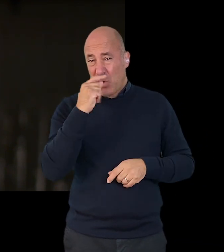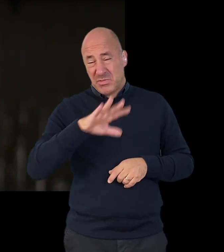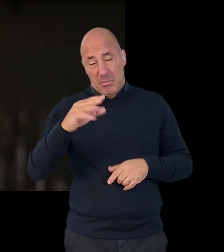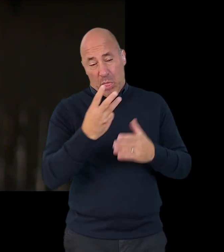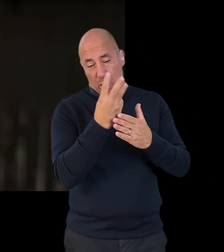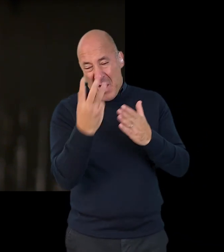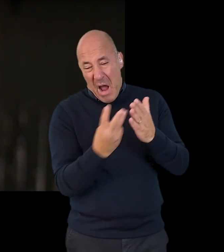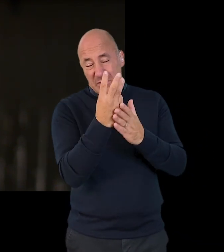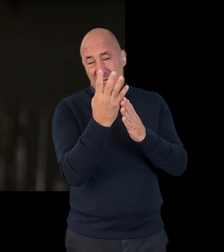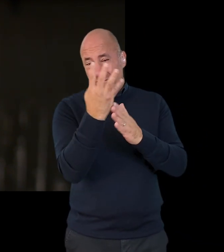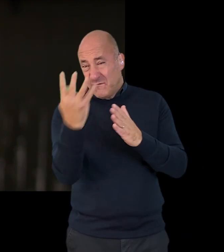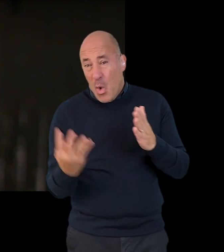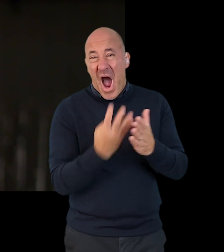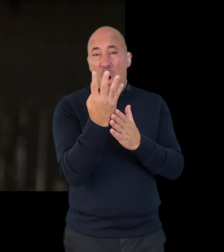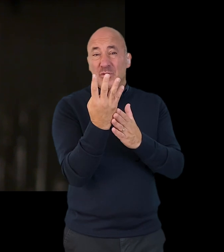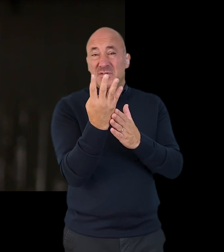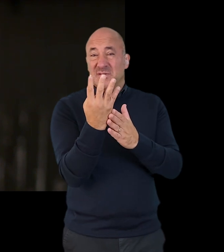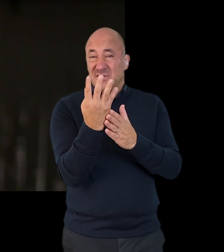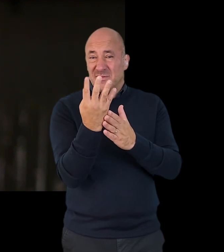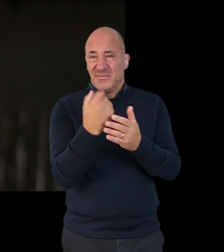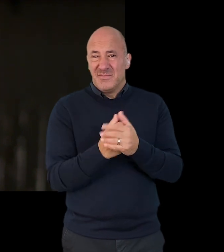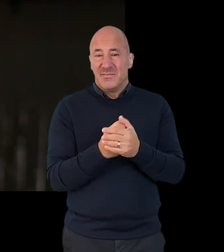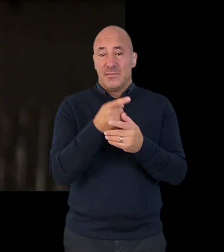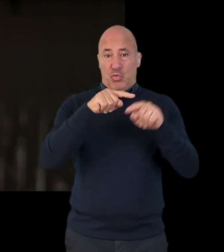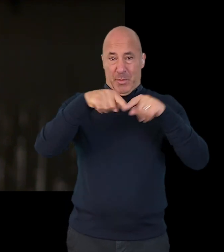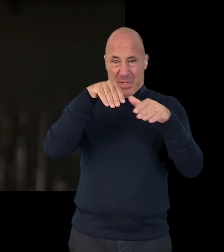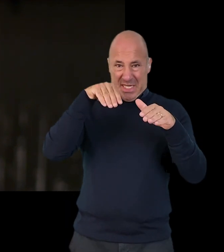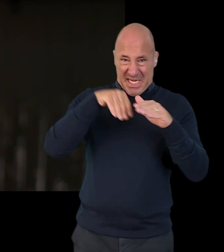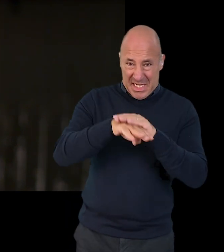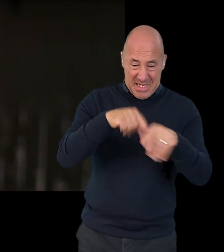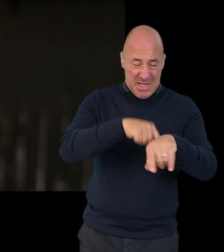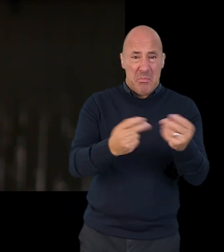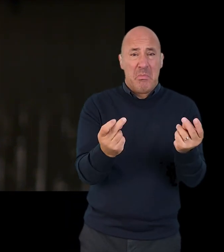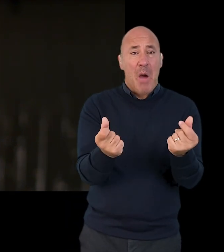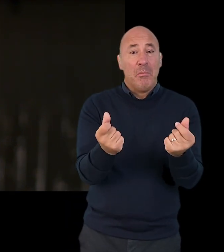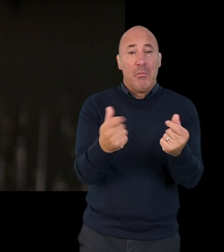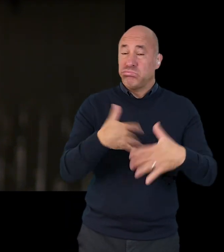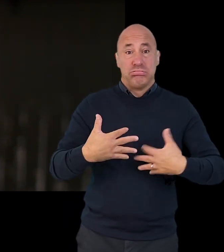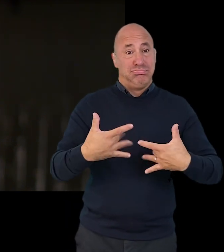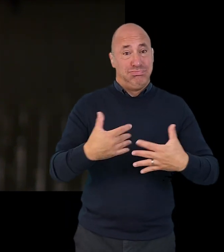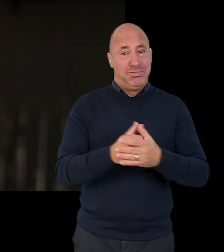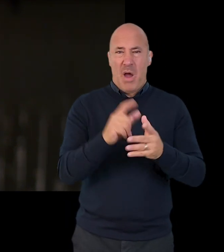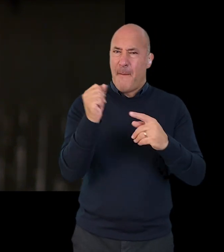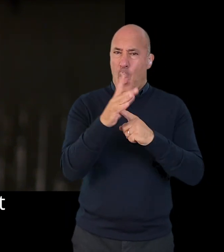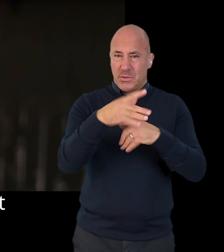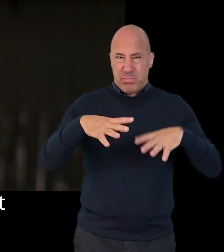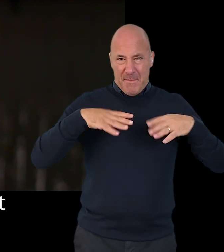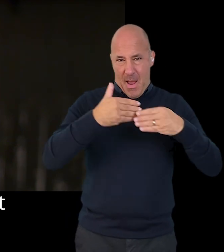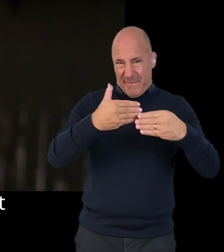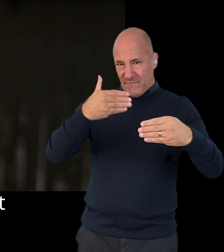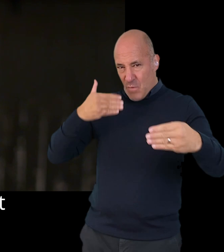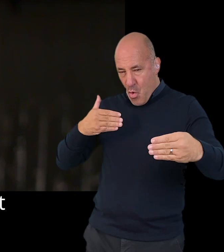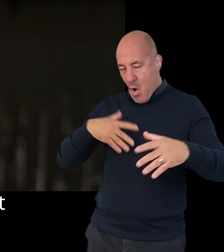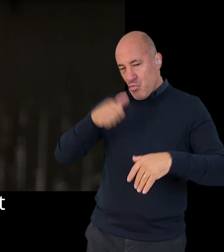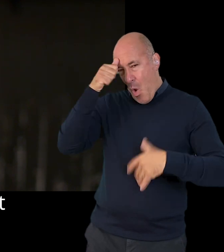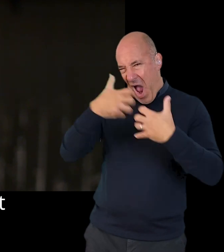usually lasts about three to four hours. Once you are in the room time will fly but it's important that you prepare in advance and you know